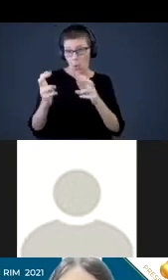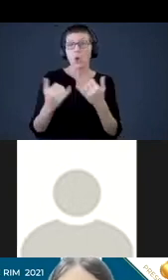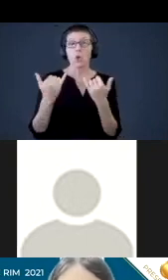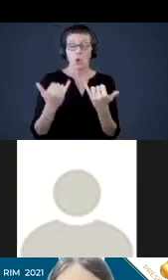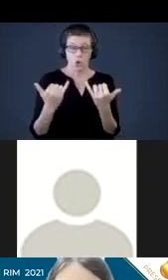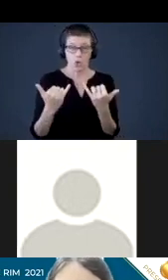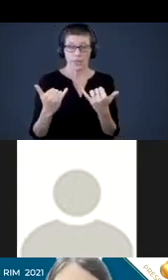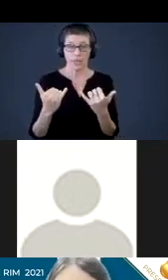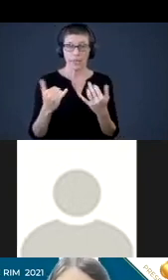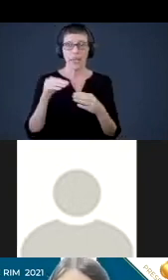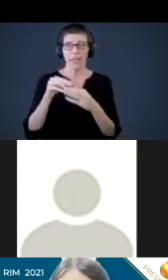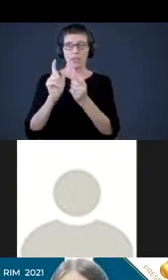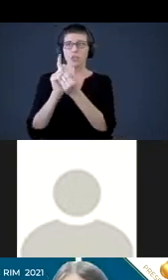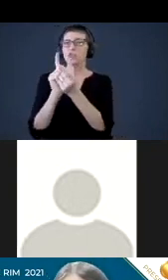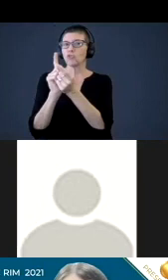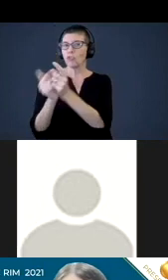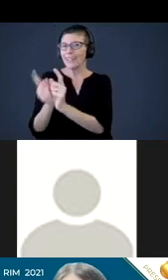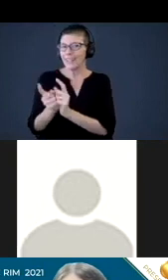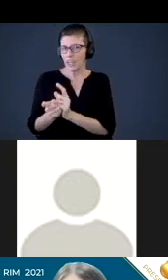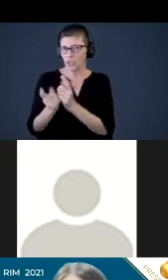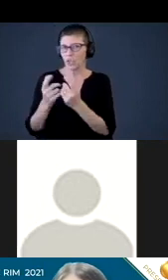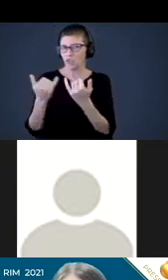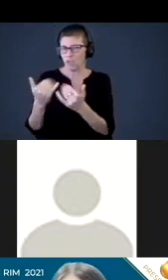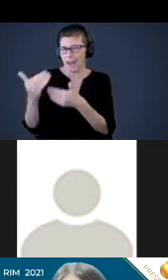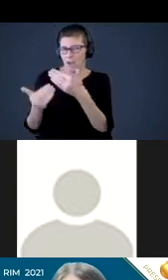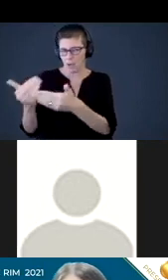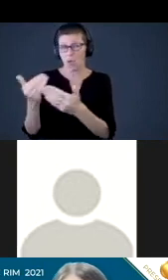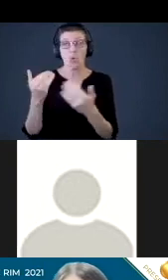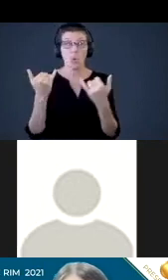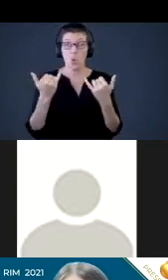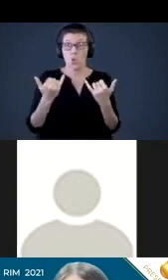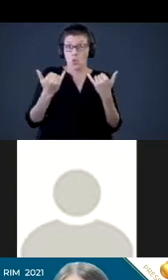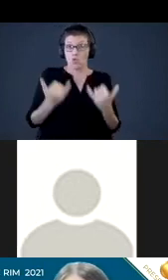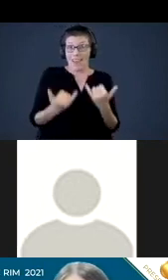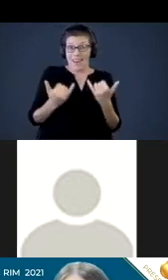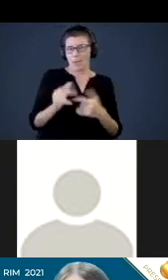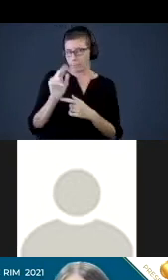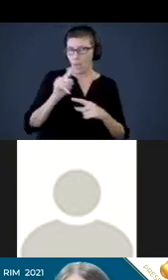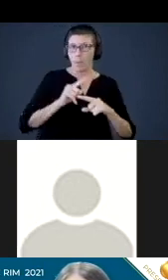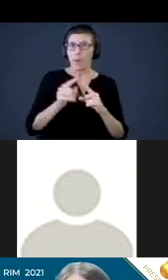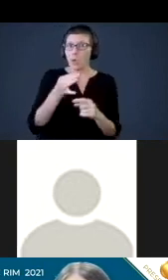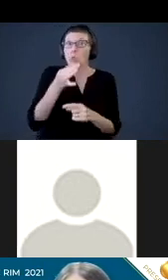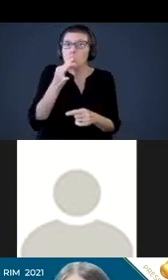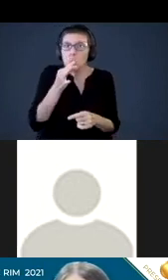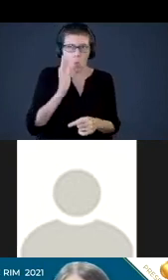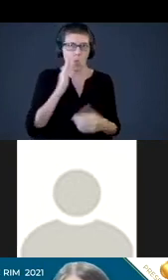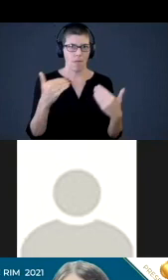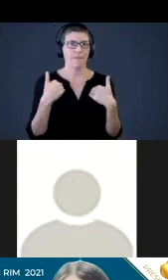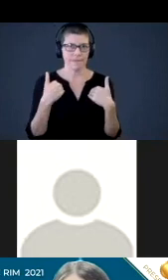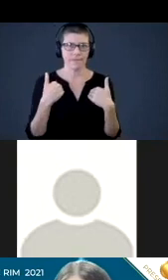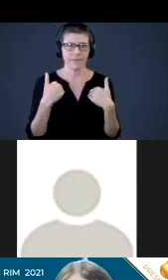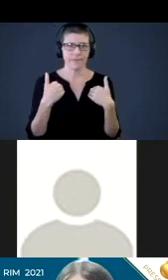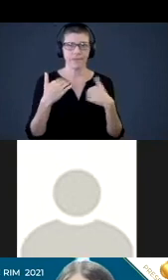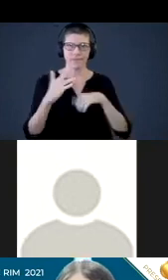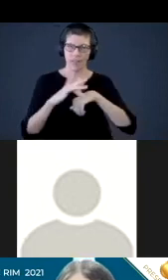translation phase right now. So at this moment, no, but in the near, near future, we will have them available.